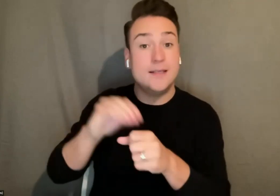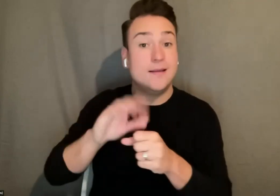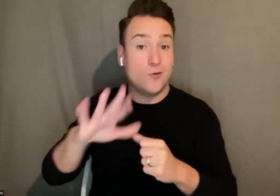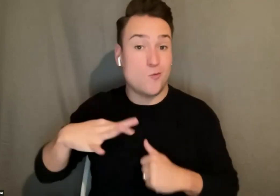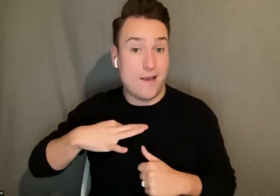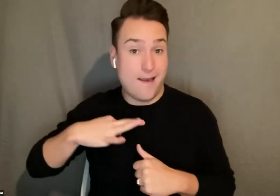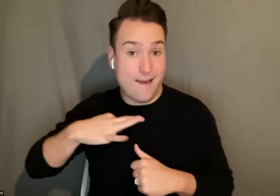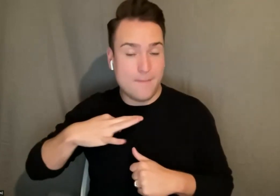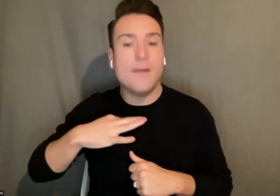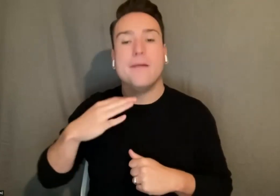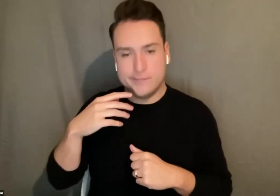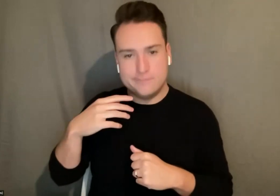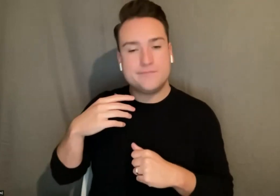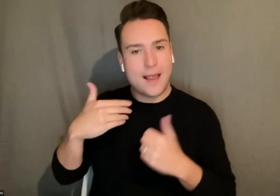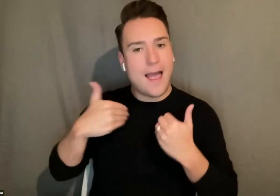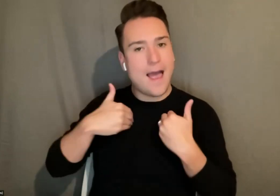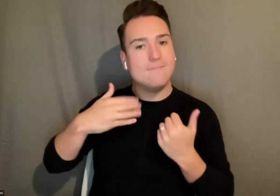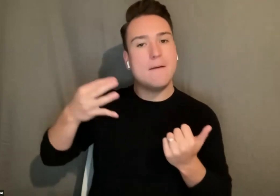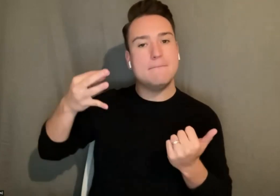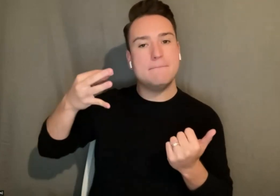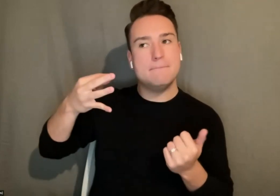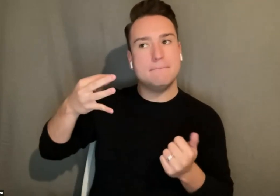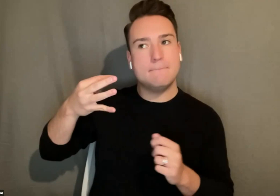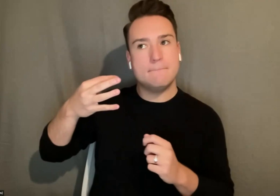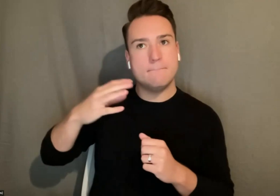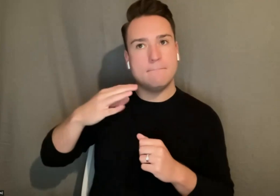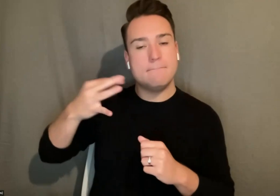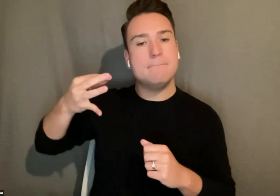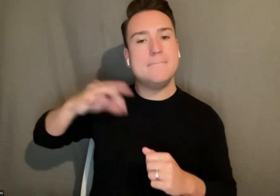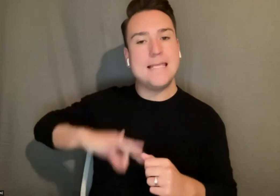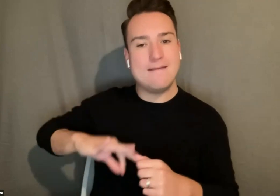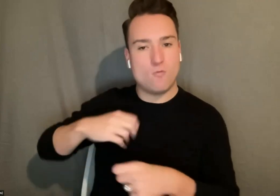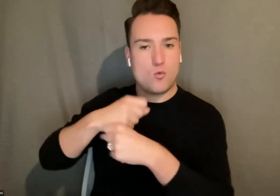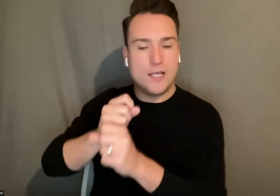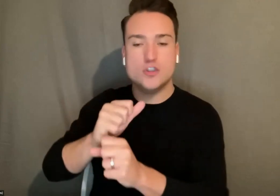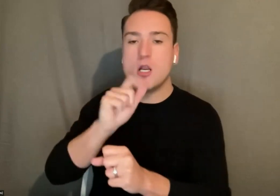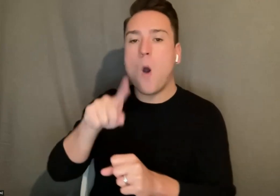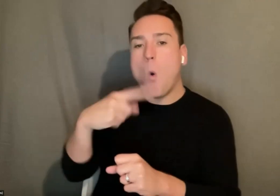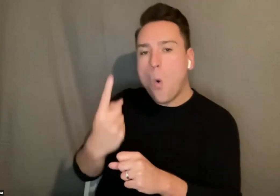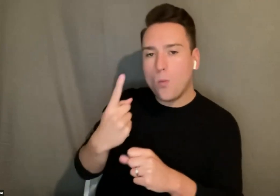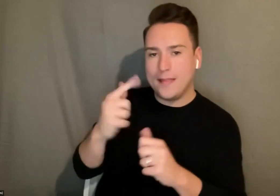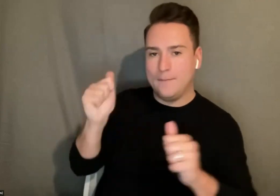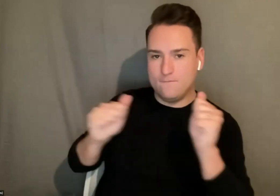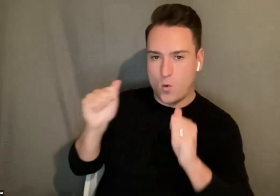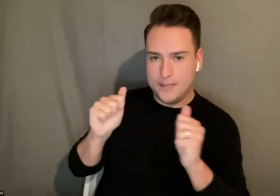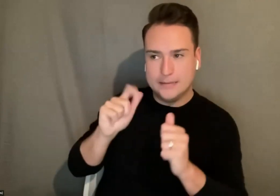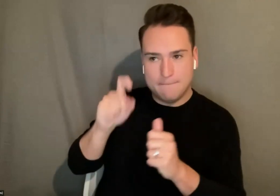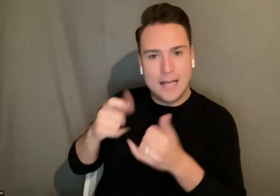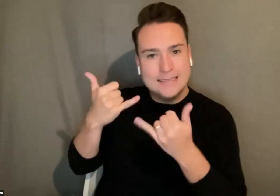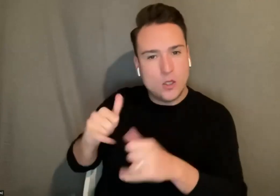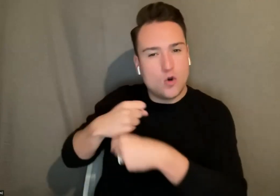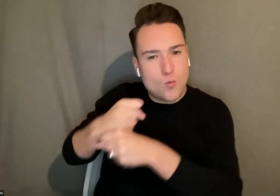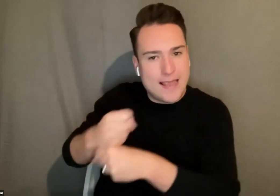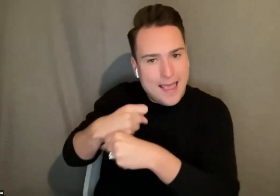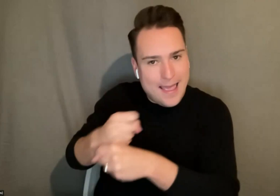that there will be meaningful creation happening not just performance. So that's why that's a little bit mushy